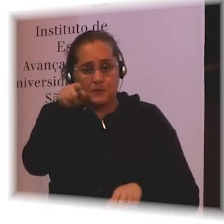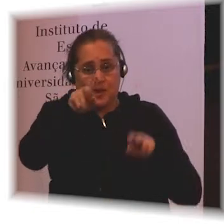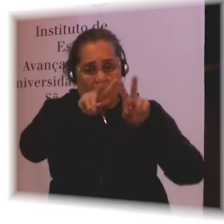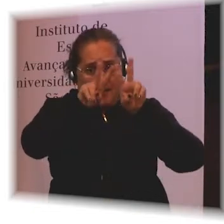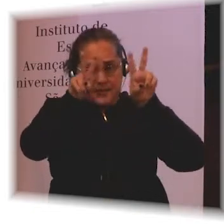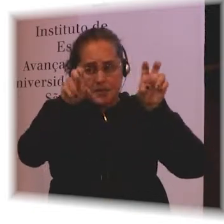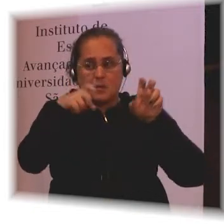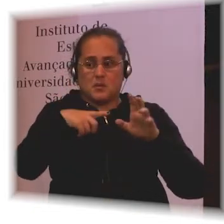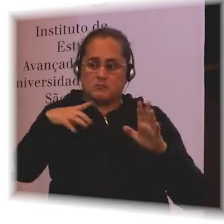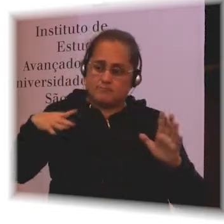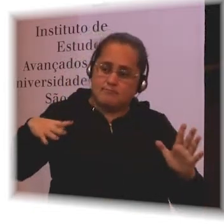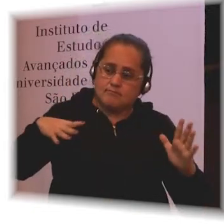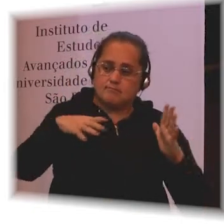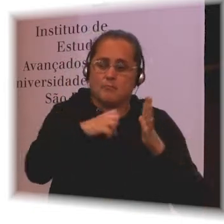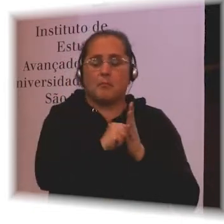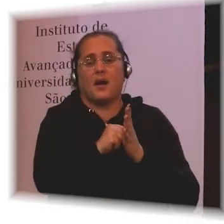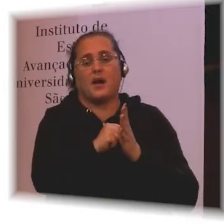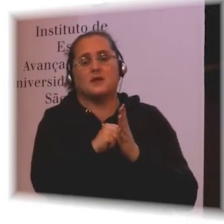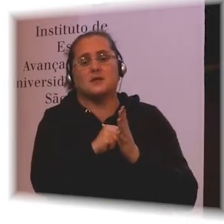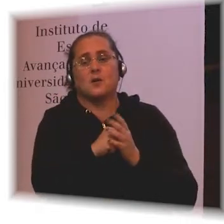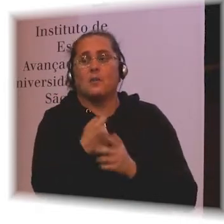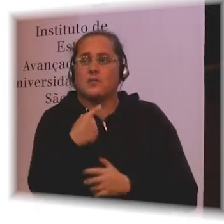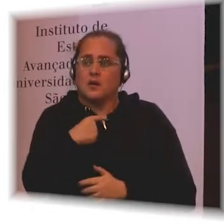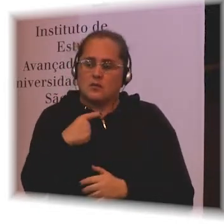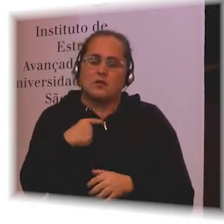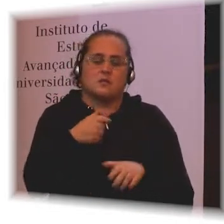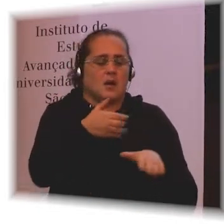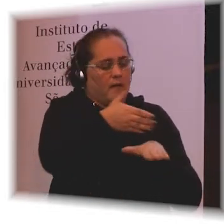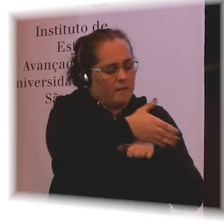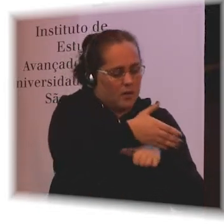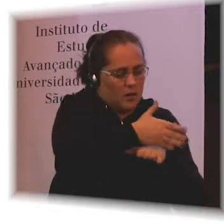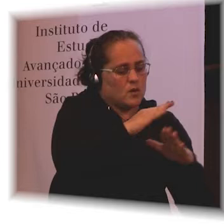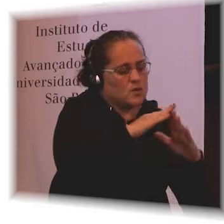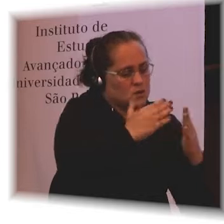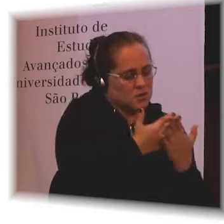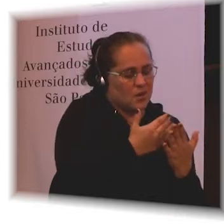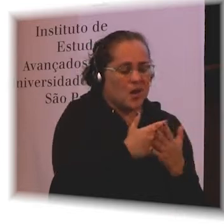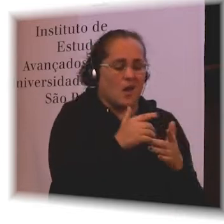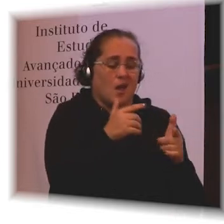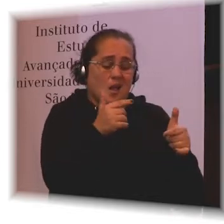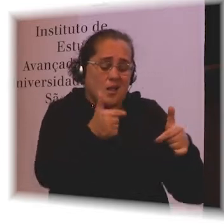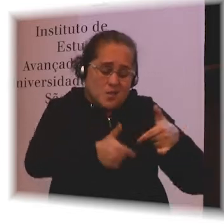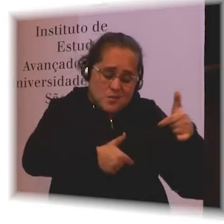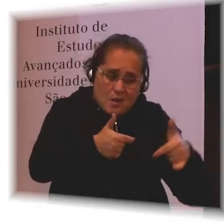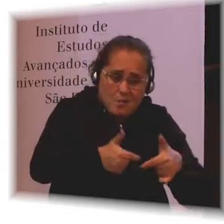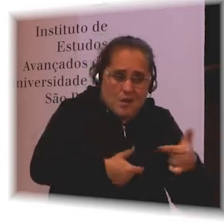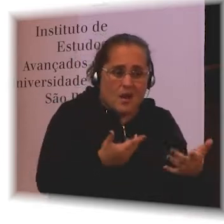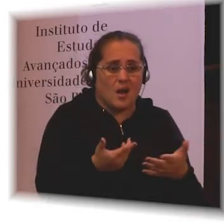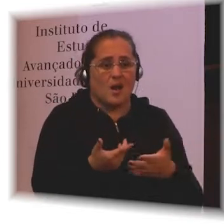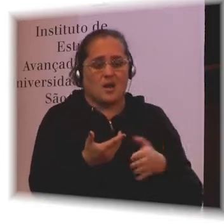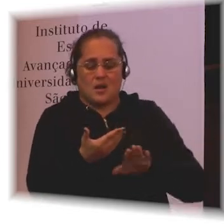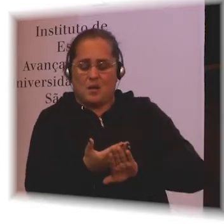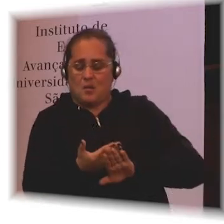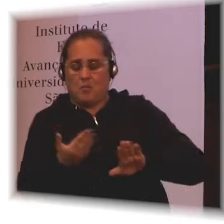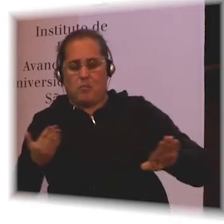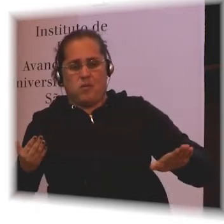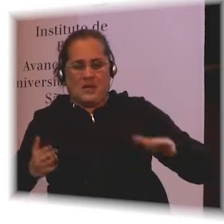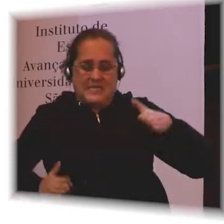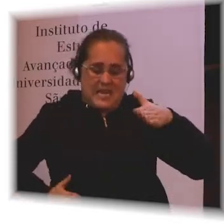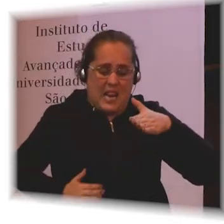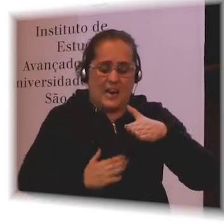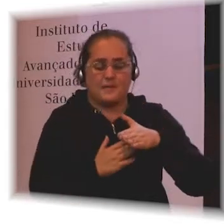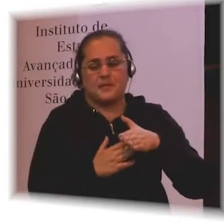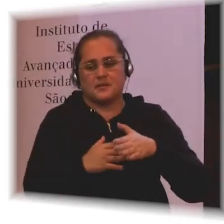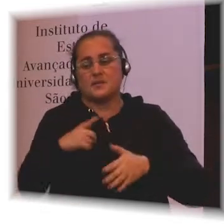exclusion, barriers, health, poverty. And that this affects the family as a whole. Going back to in Guatemala, a third of families